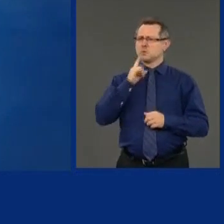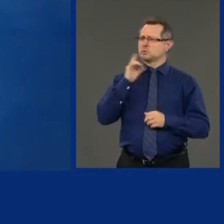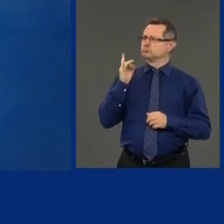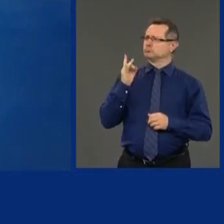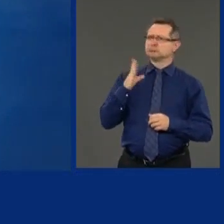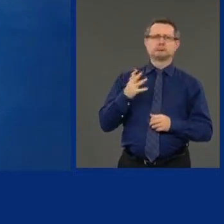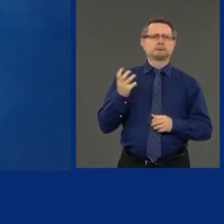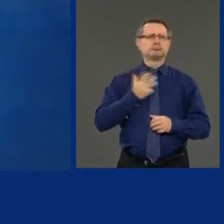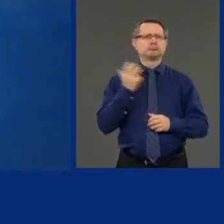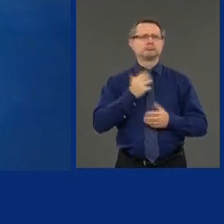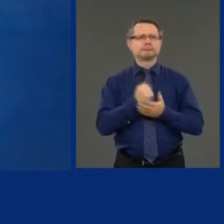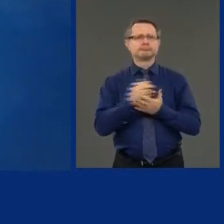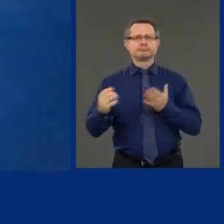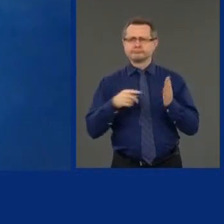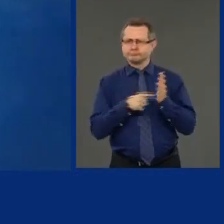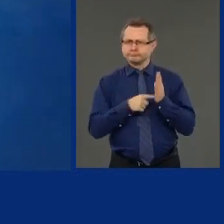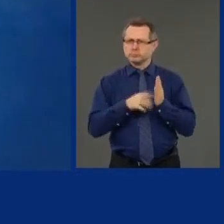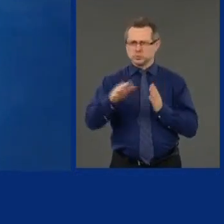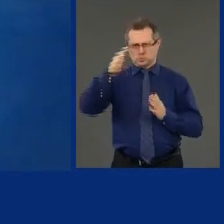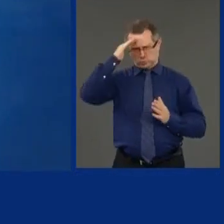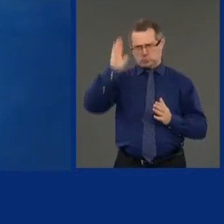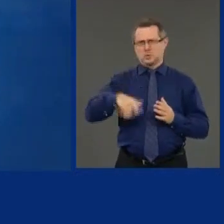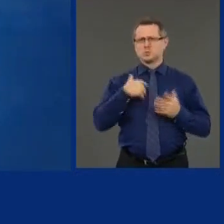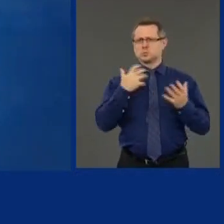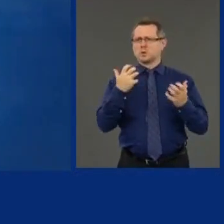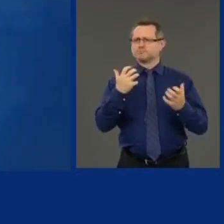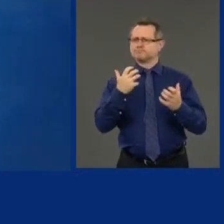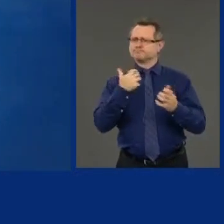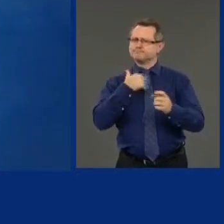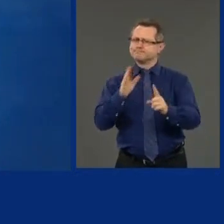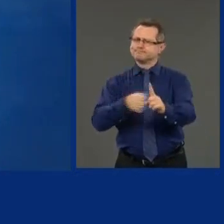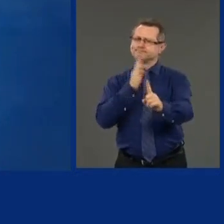it's something you're aware of. I just want to bring it back and give you the context.